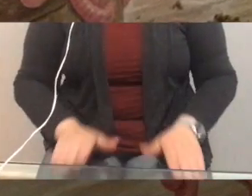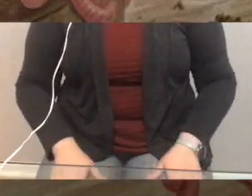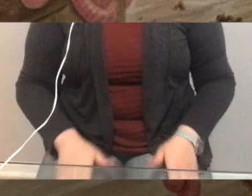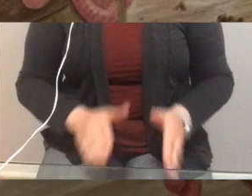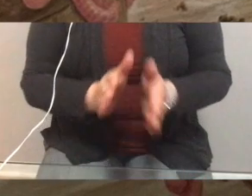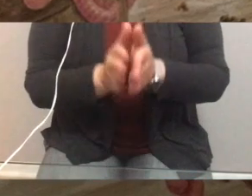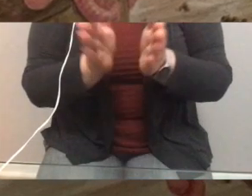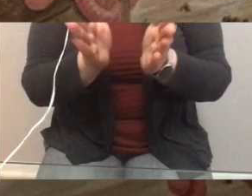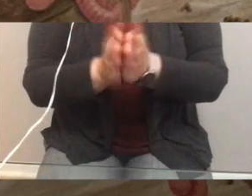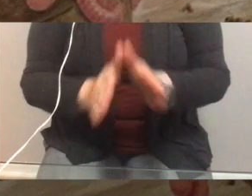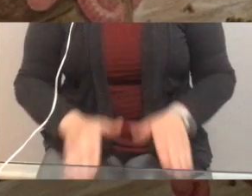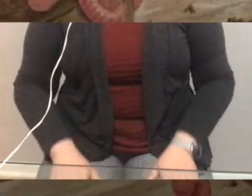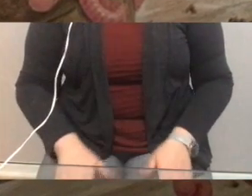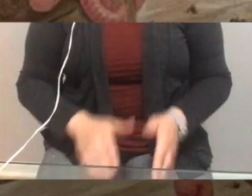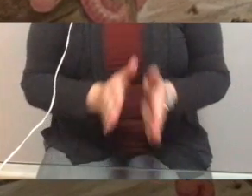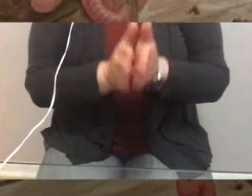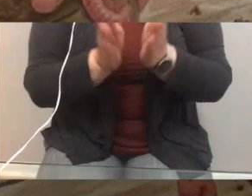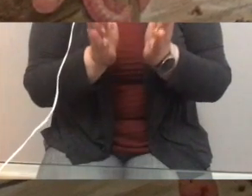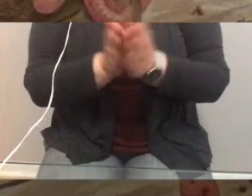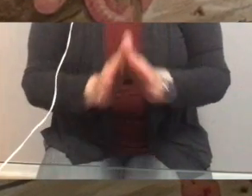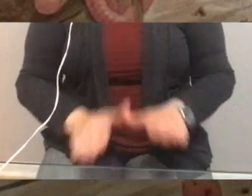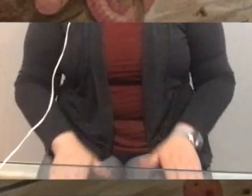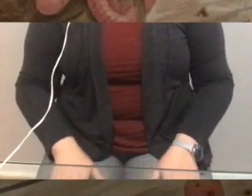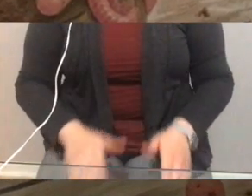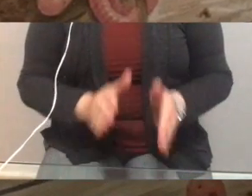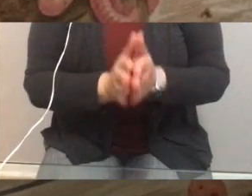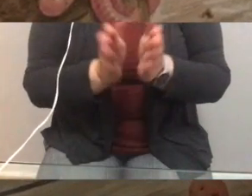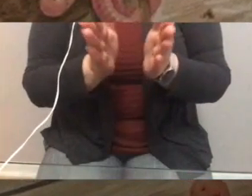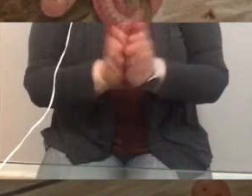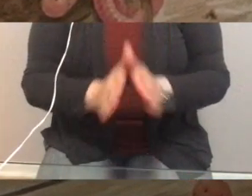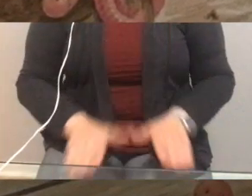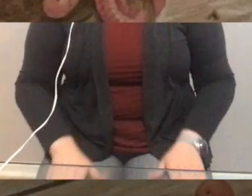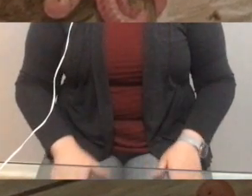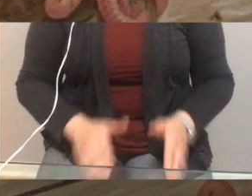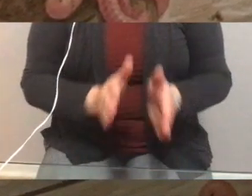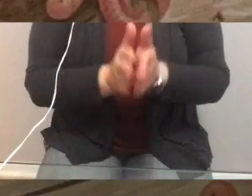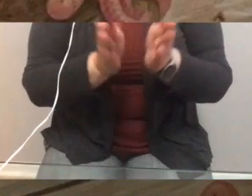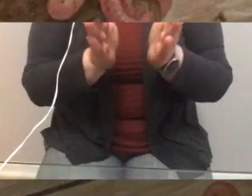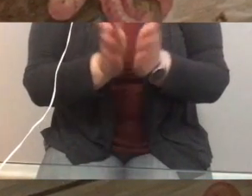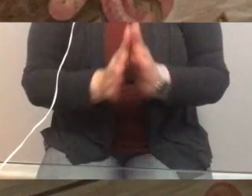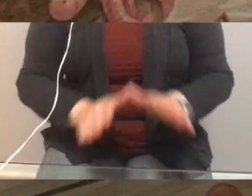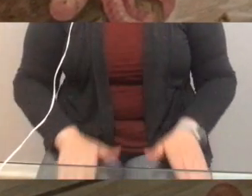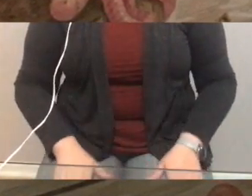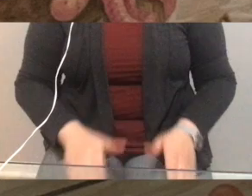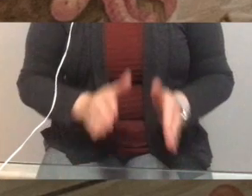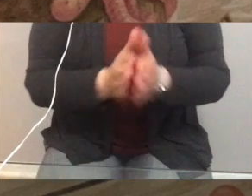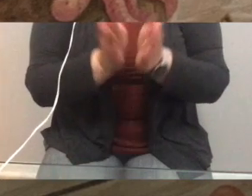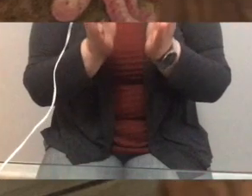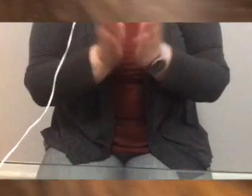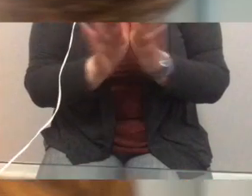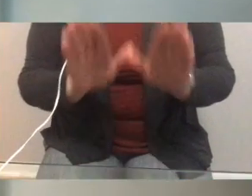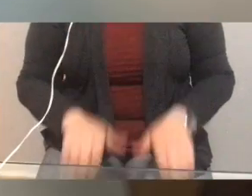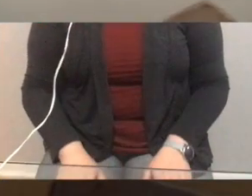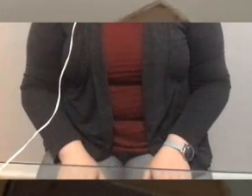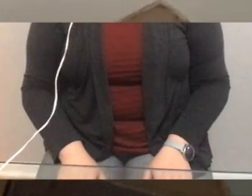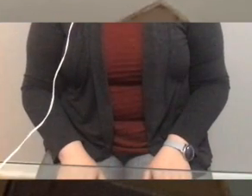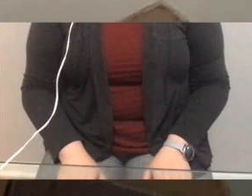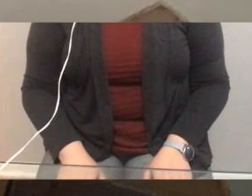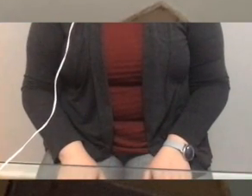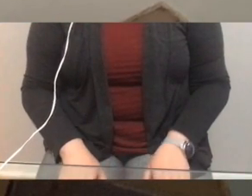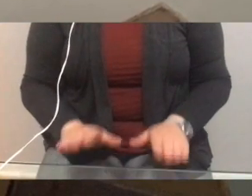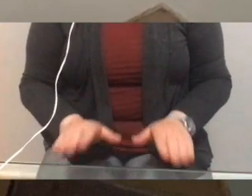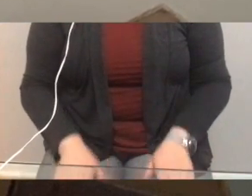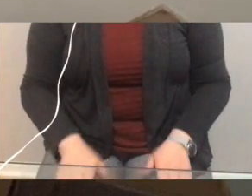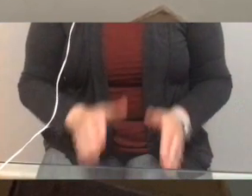dear Liza dear Liza with what shall I cut it dear Liza with what